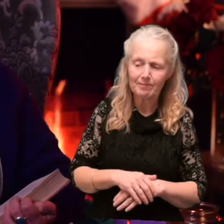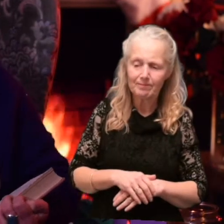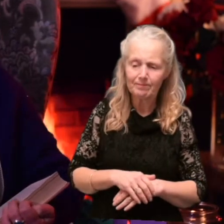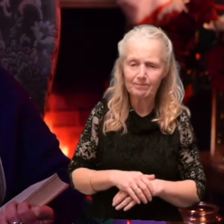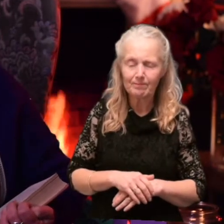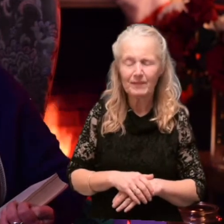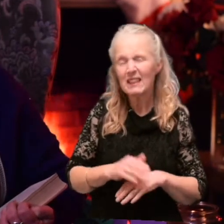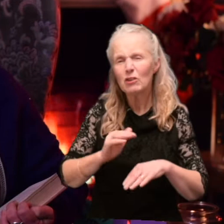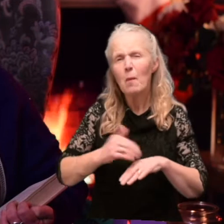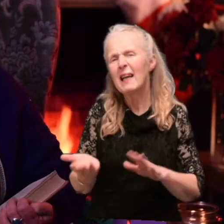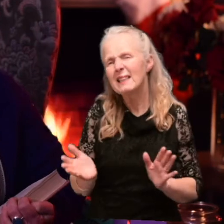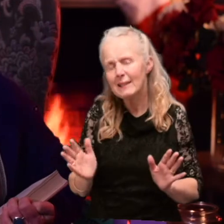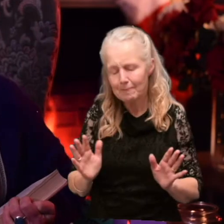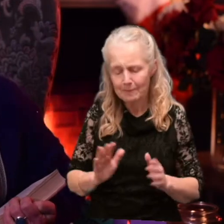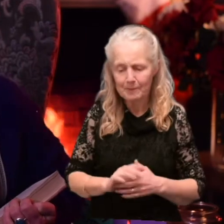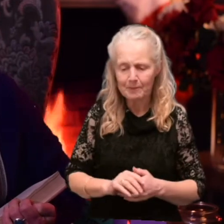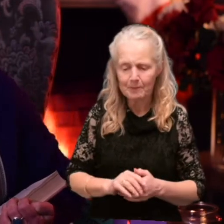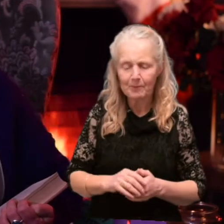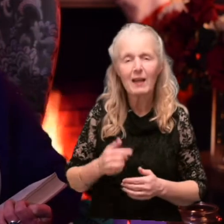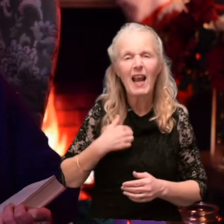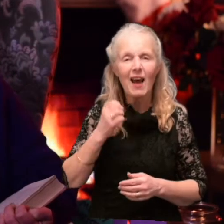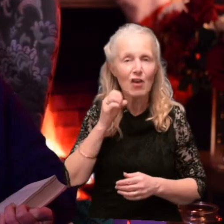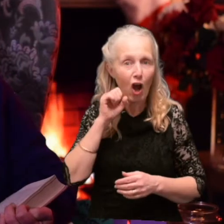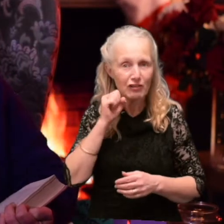No matter. I'll take the orange end.